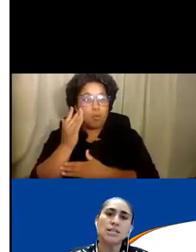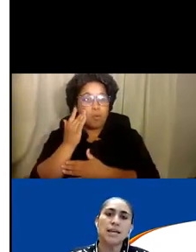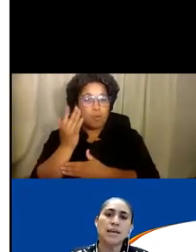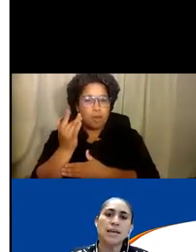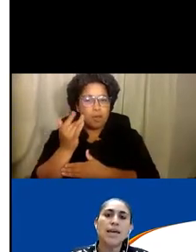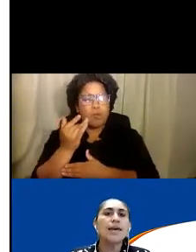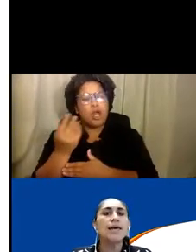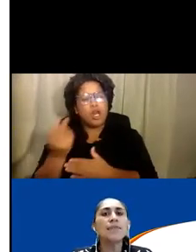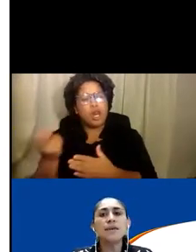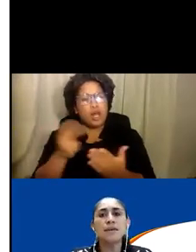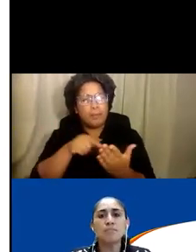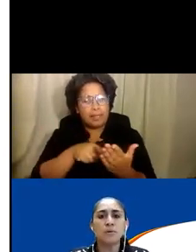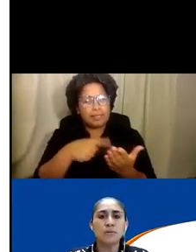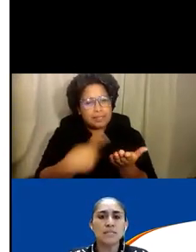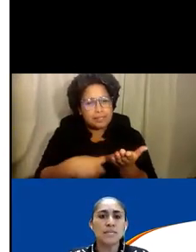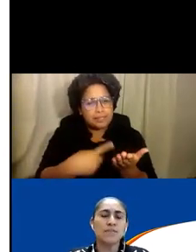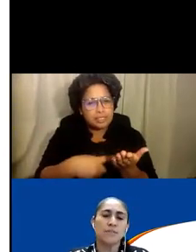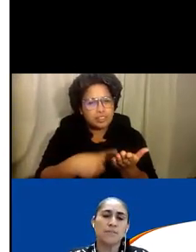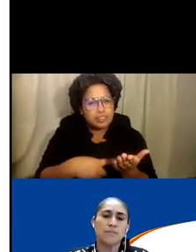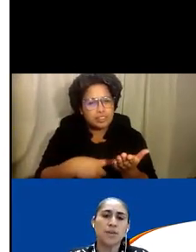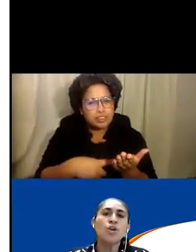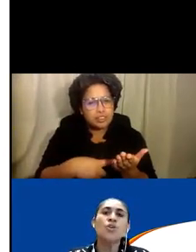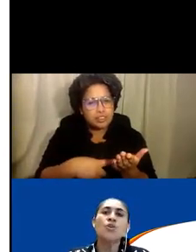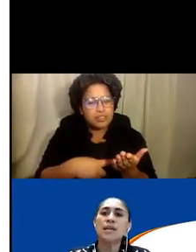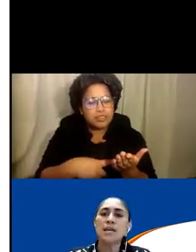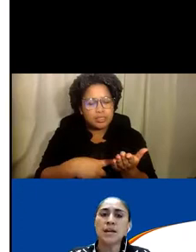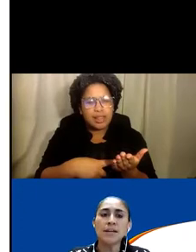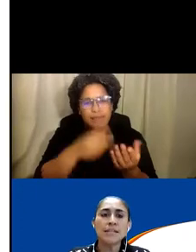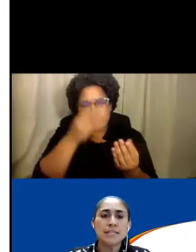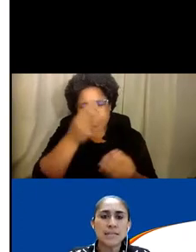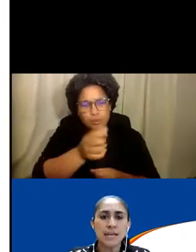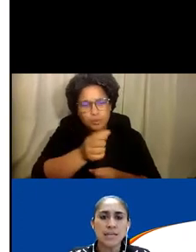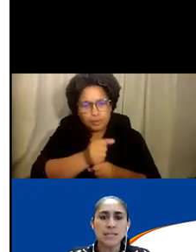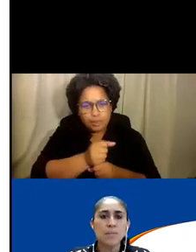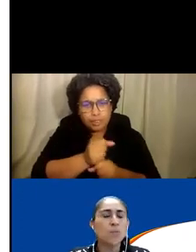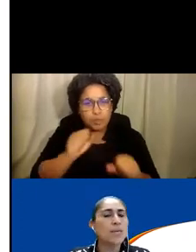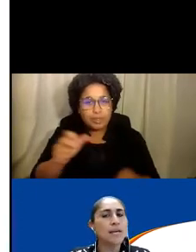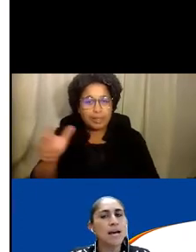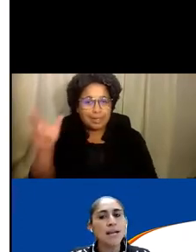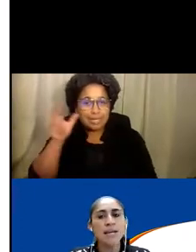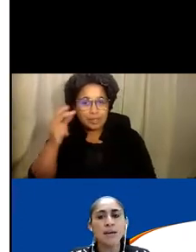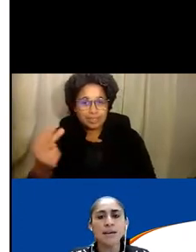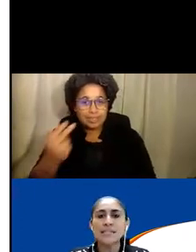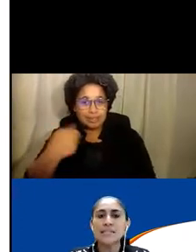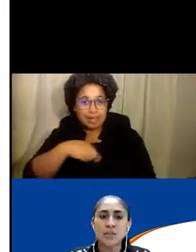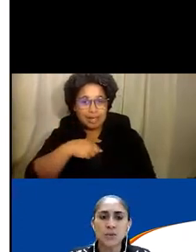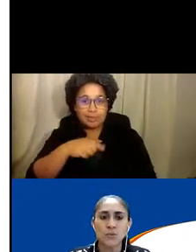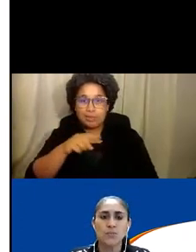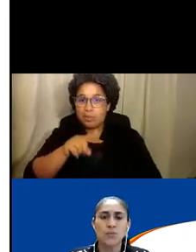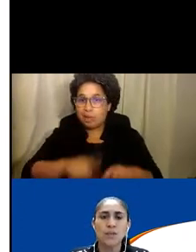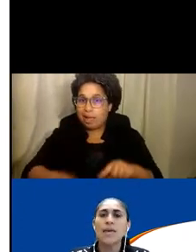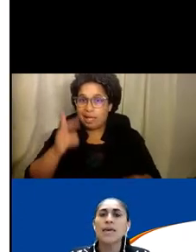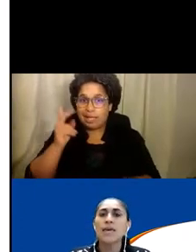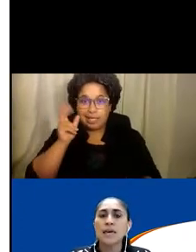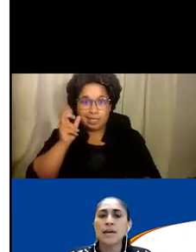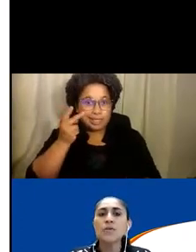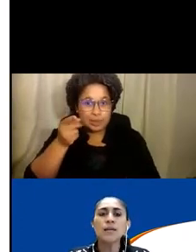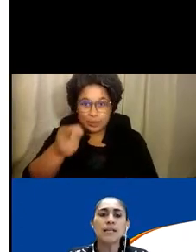discussion today and the input we receive. You can hear and see us, but we cannot hear and see you.